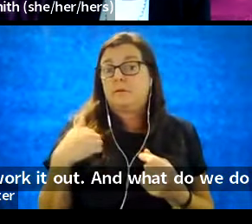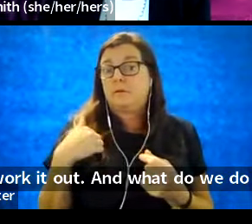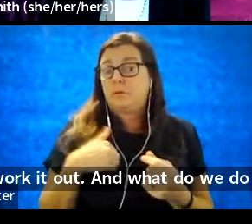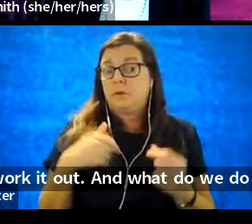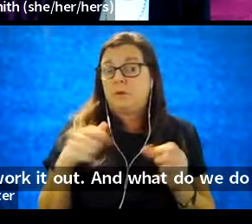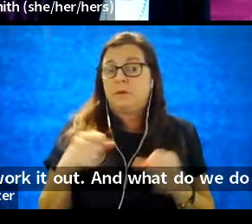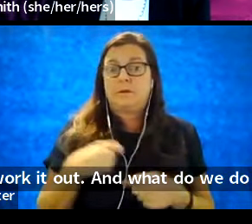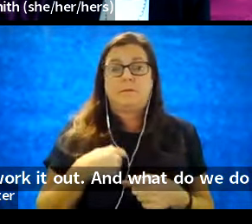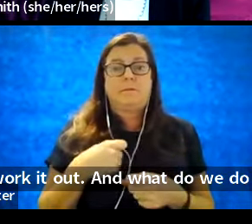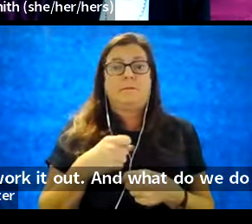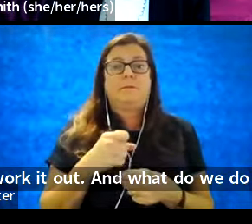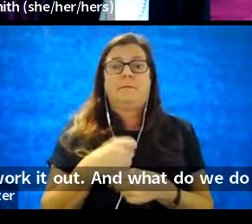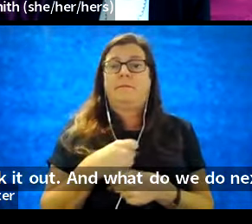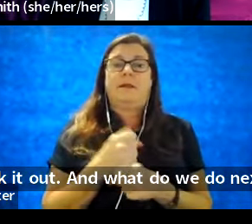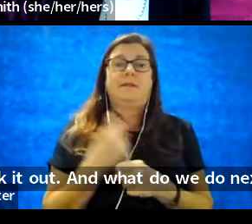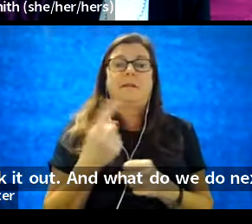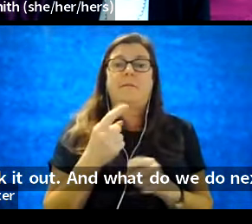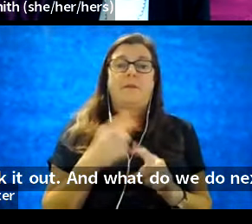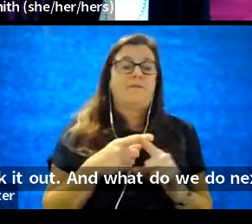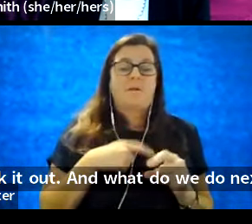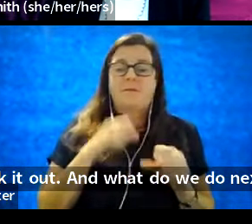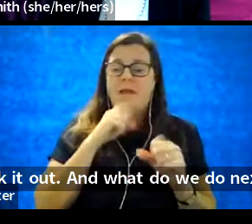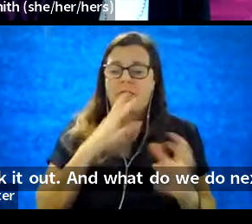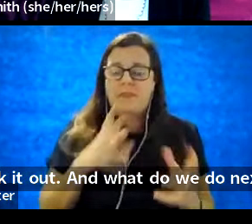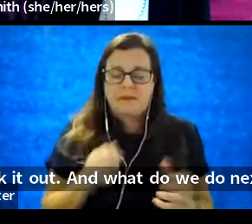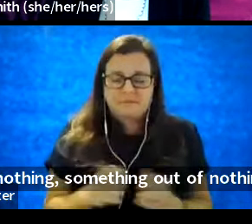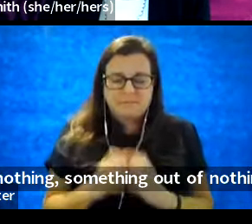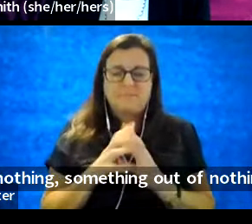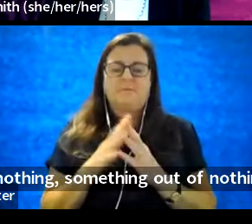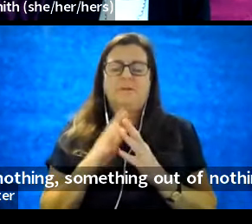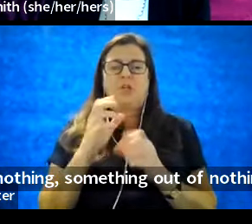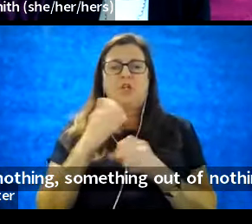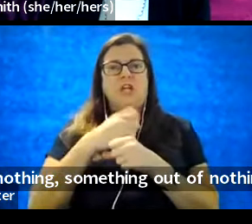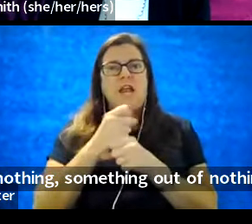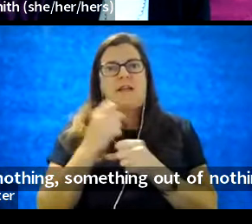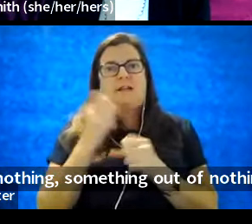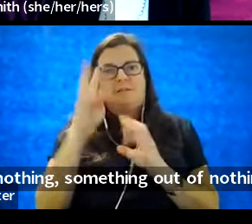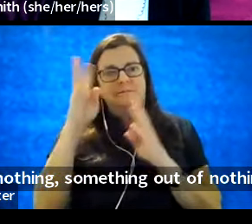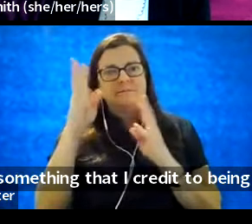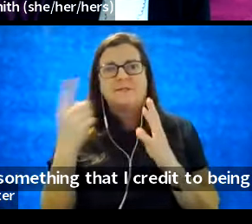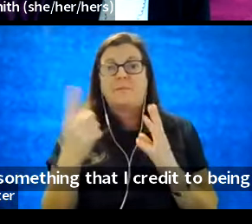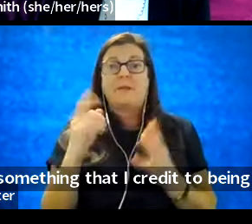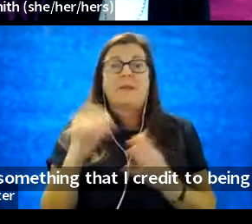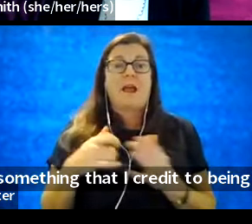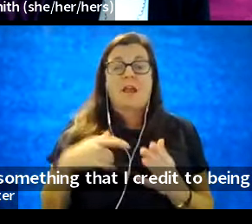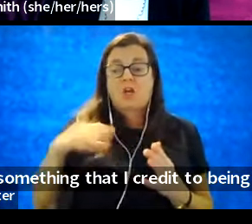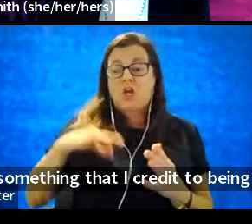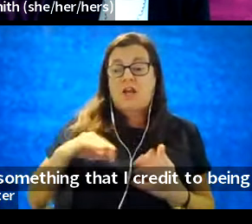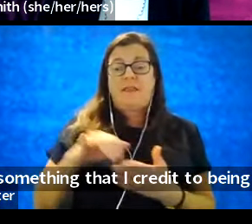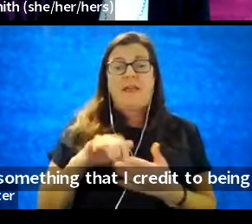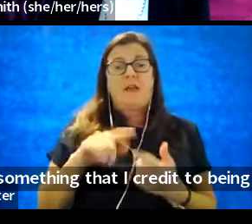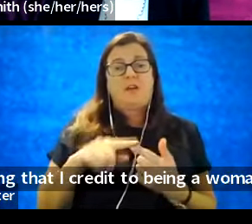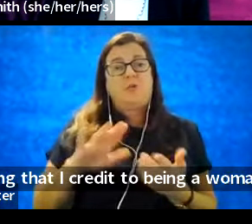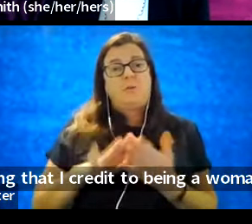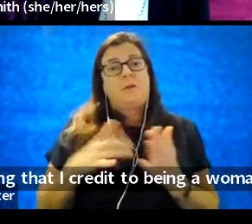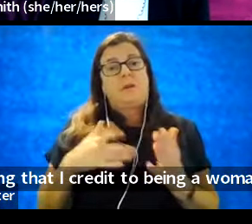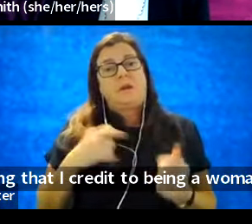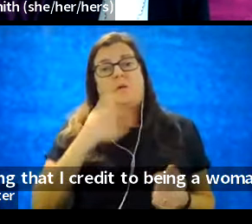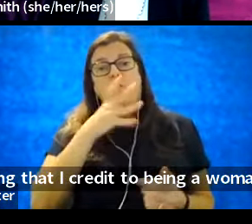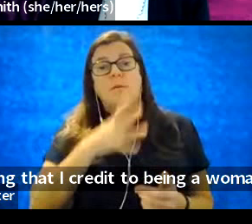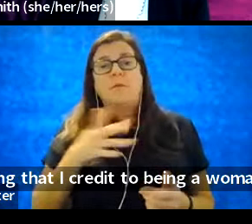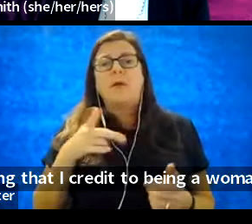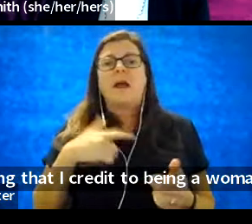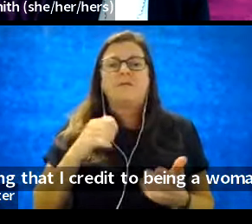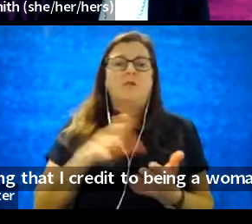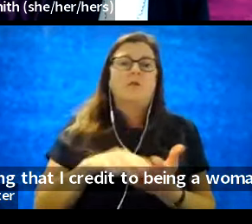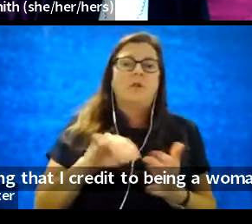nothing, something out of nothing. And that is something that I credit to being a woman, right? We just have to learn how to